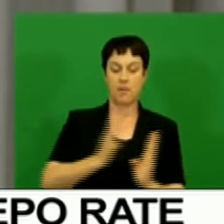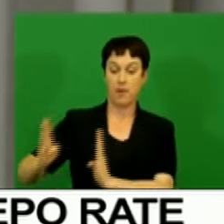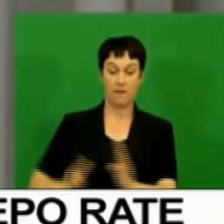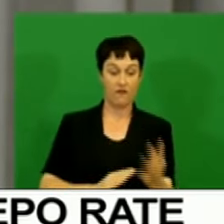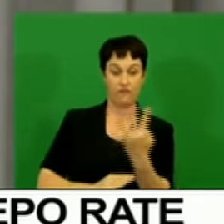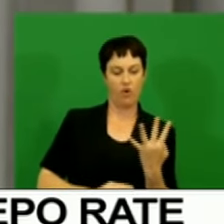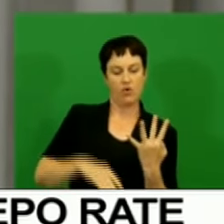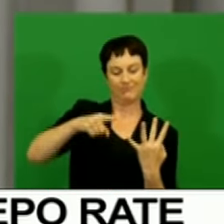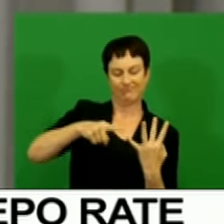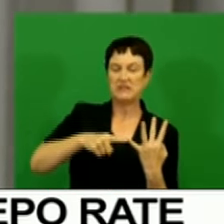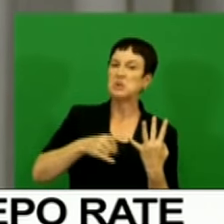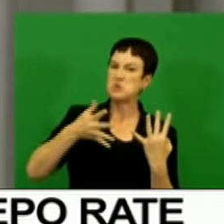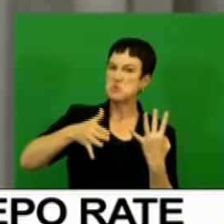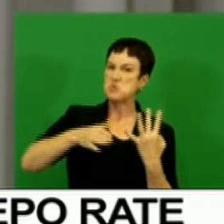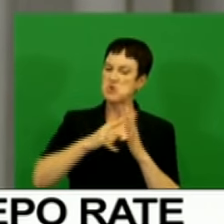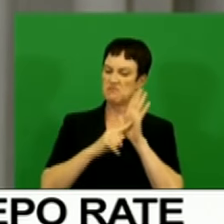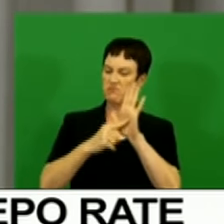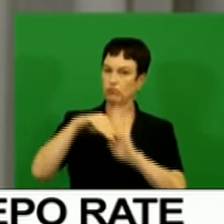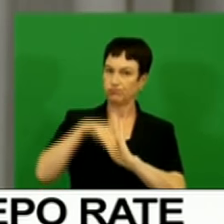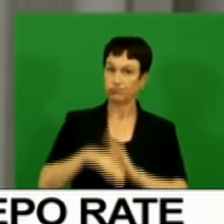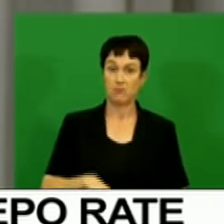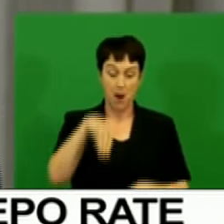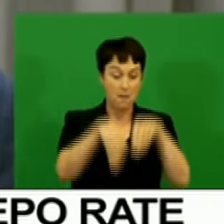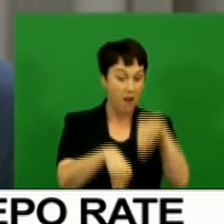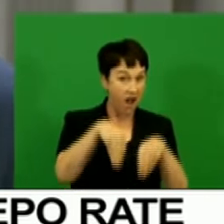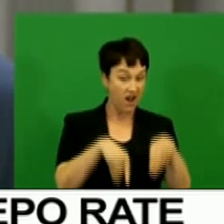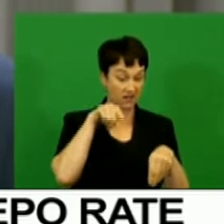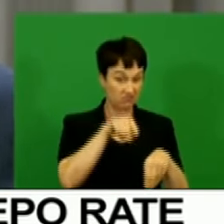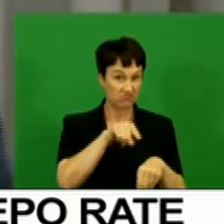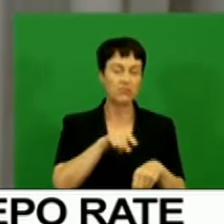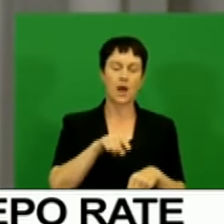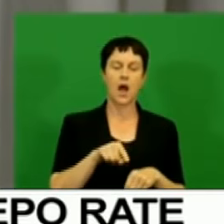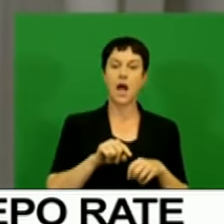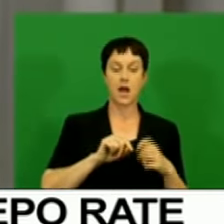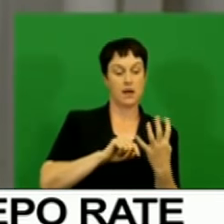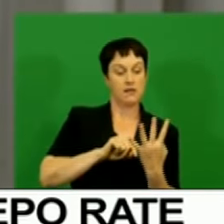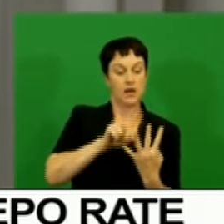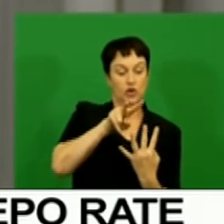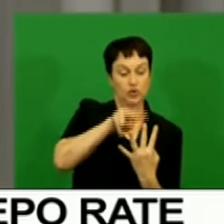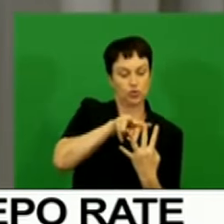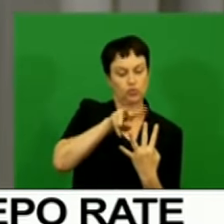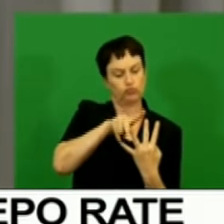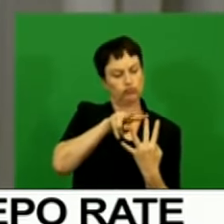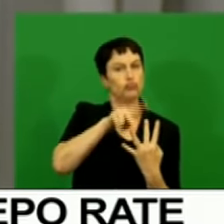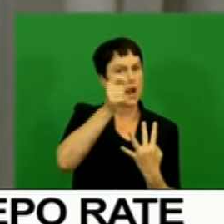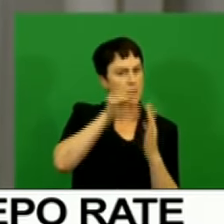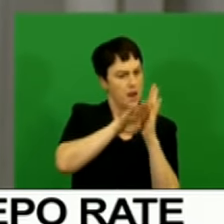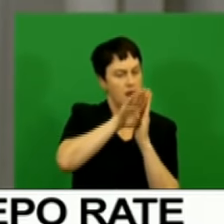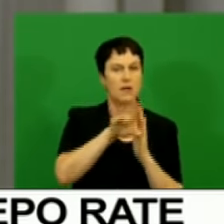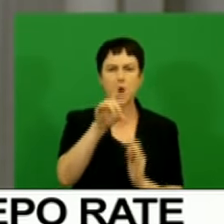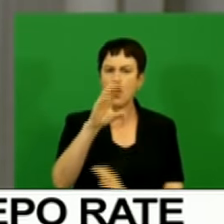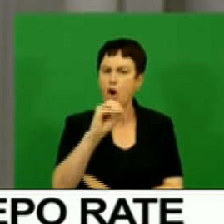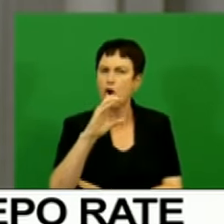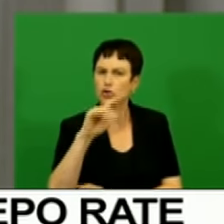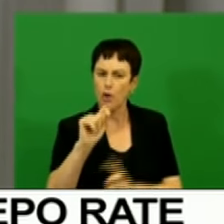Mining production, which had improved in the second and third quarters, contracted in both October and